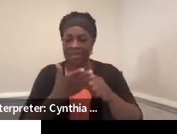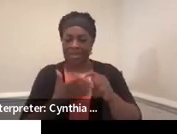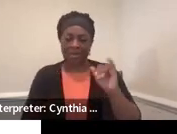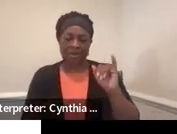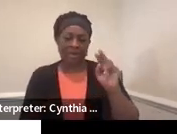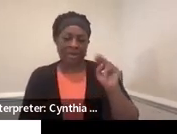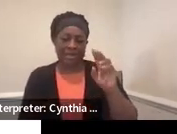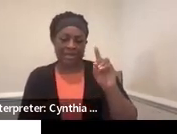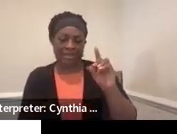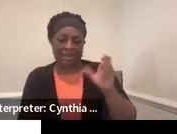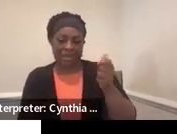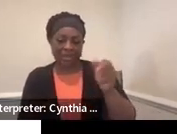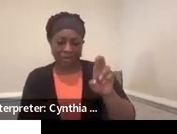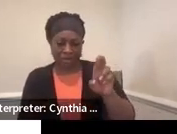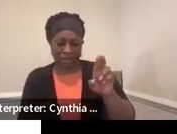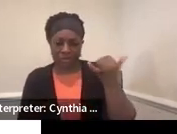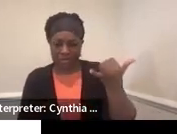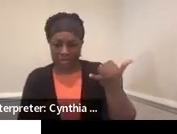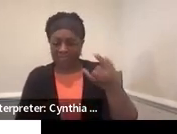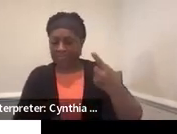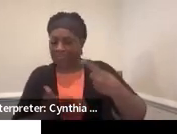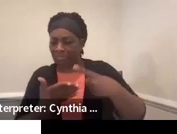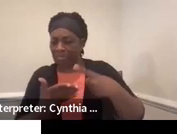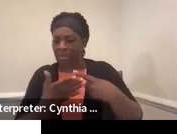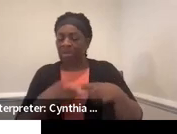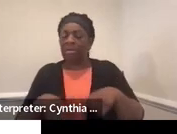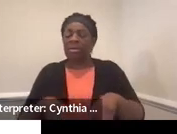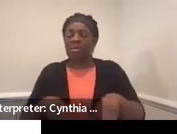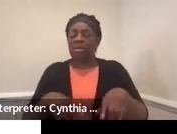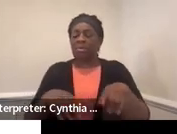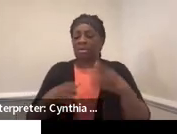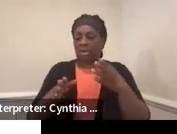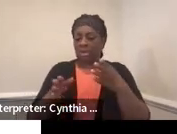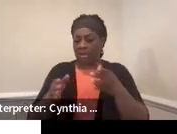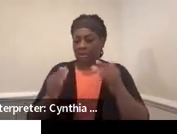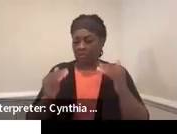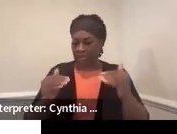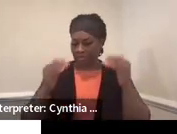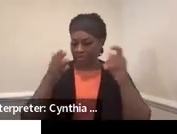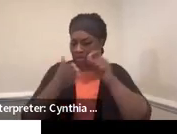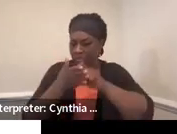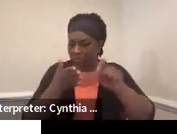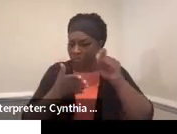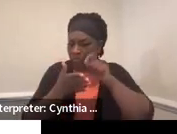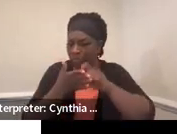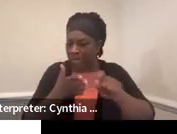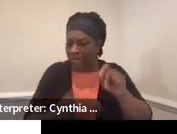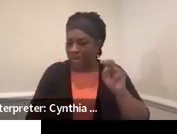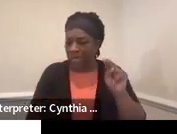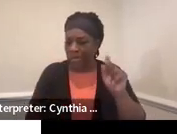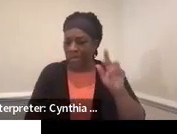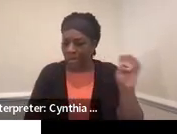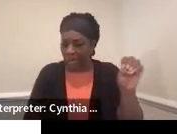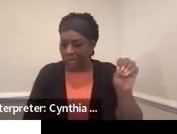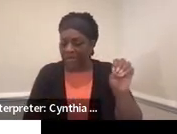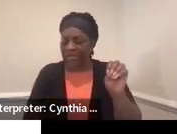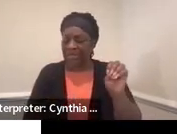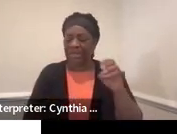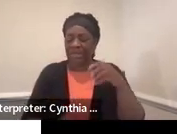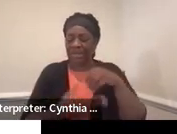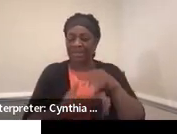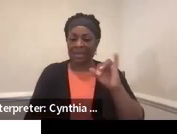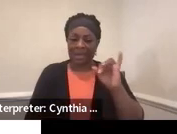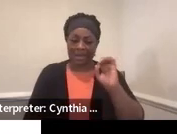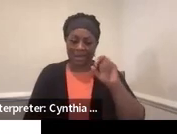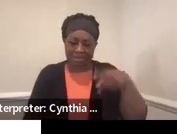transition planning. We're going to be talking about the advanced written notice, section 9 of the IEP, and a written notice.